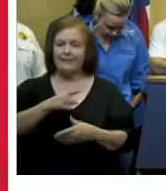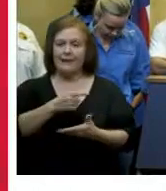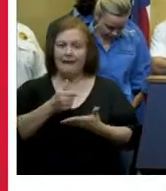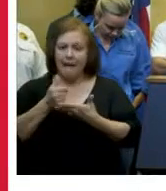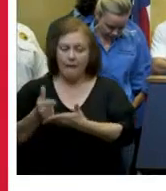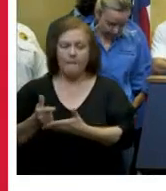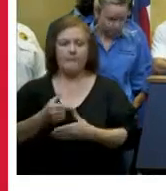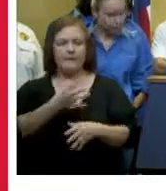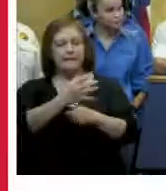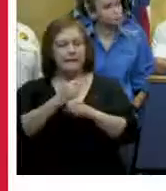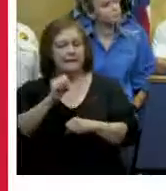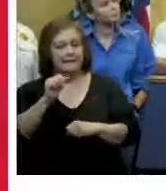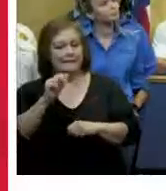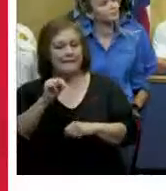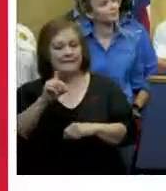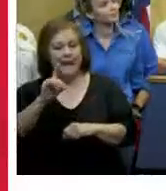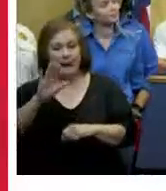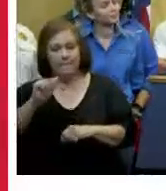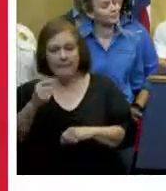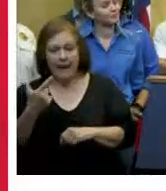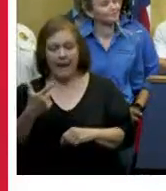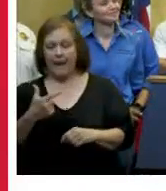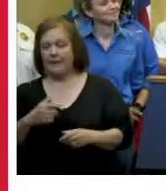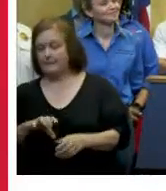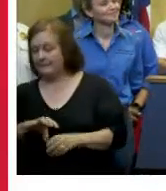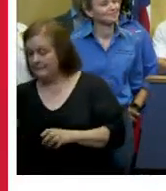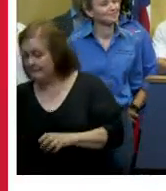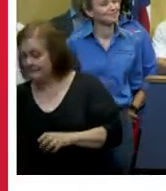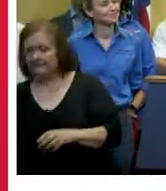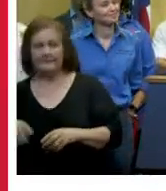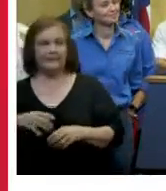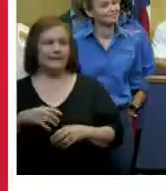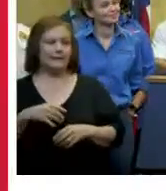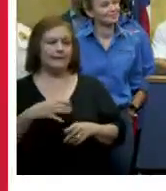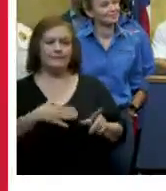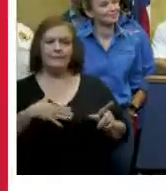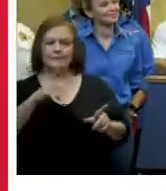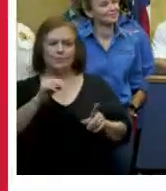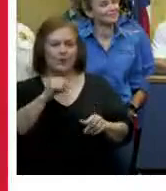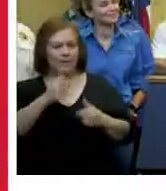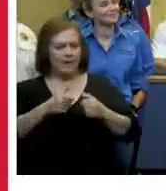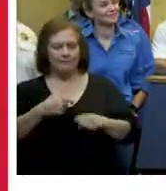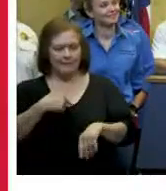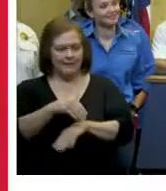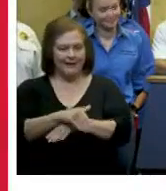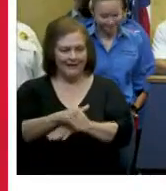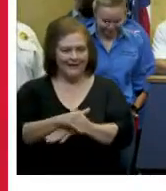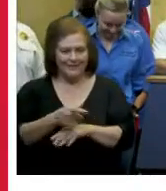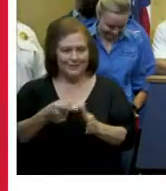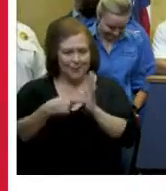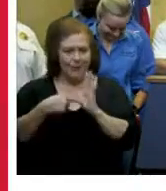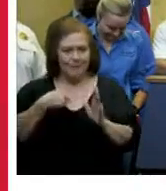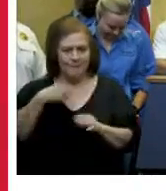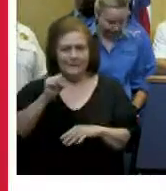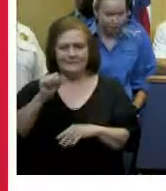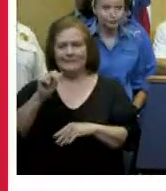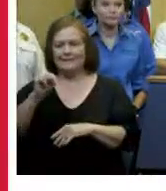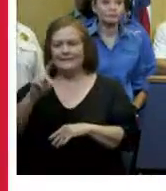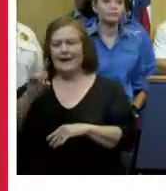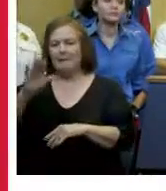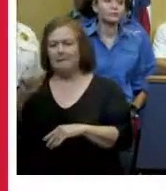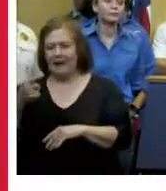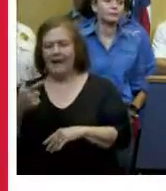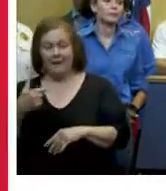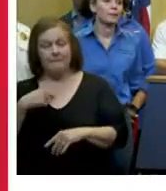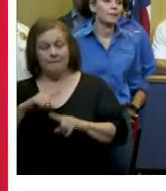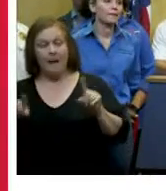sandbags getting texts in the middle of the night showing me the one but please don't do it at night um so we're really excited i'm very pleased with the